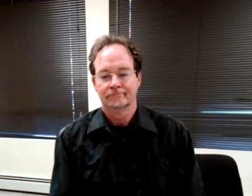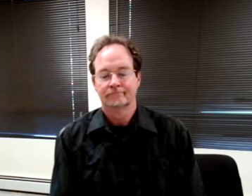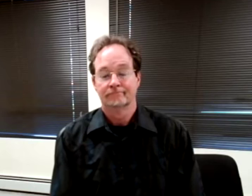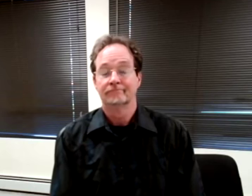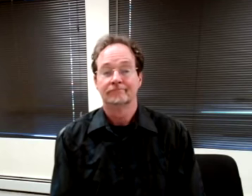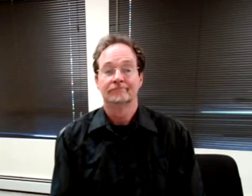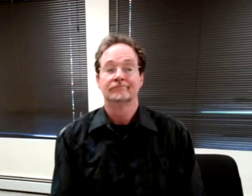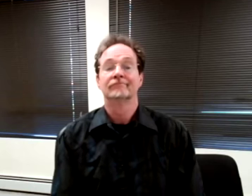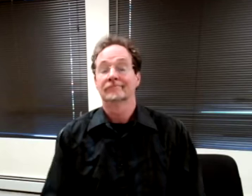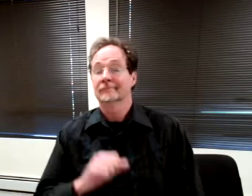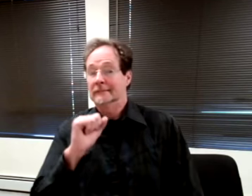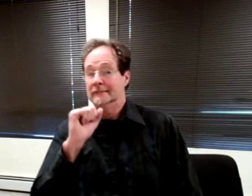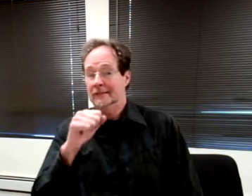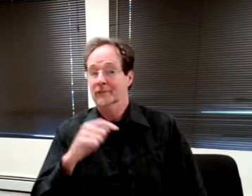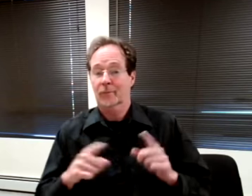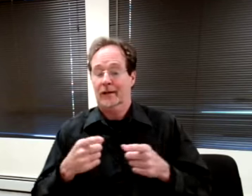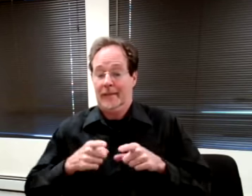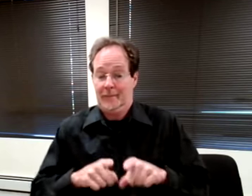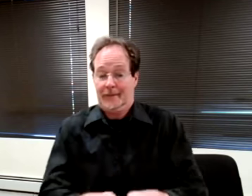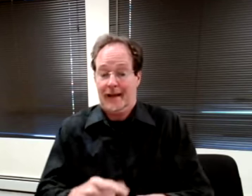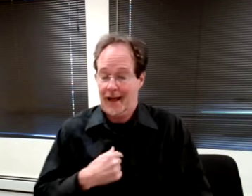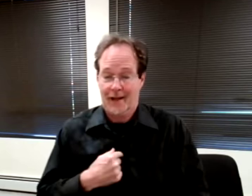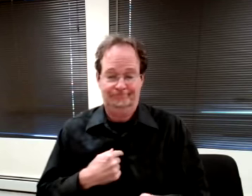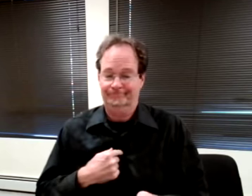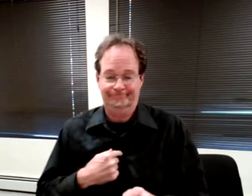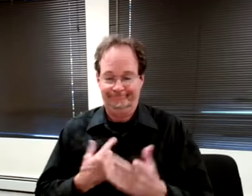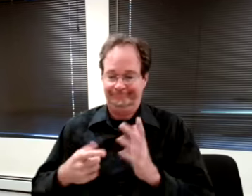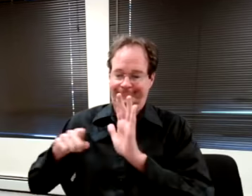But in the meantime. I'm at a disadvantage and trying to do my job.